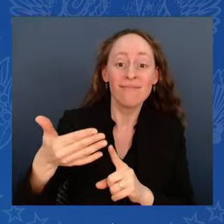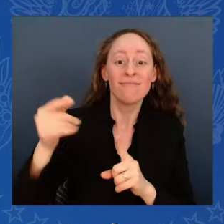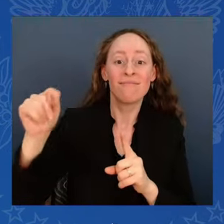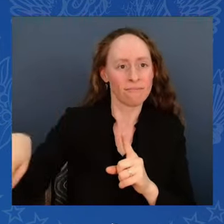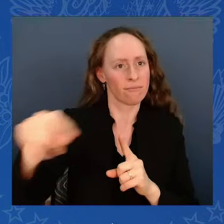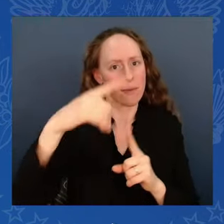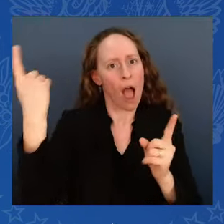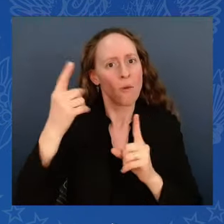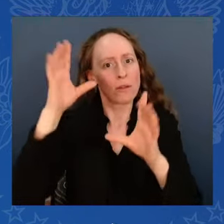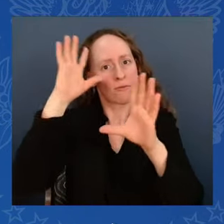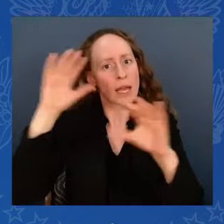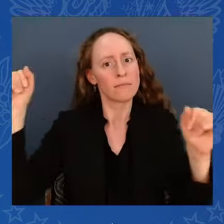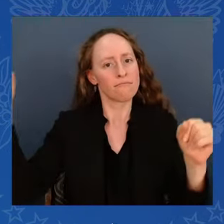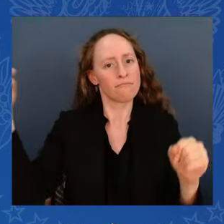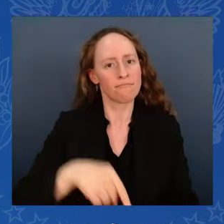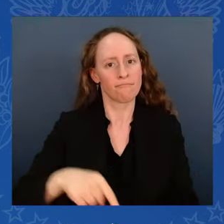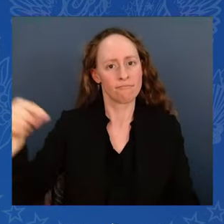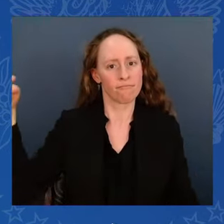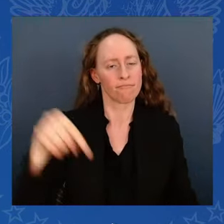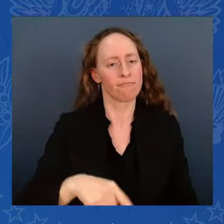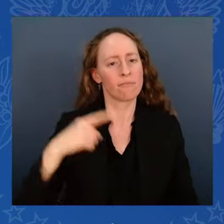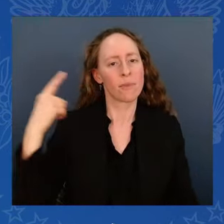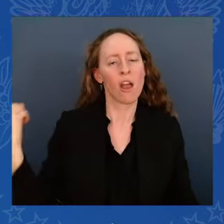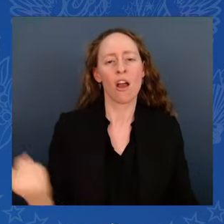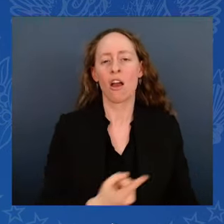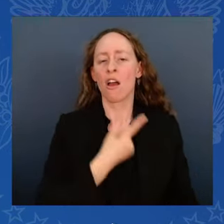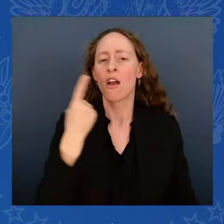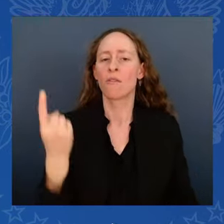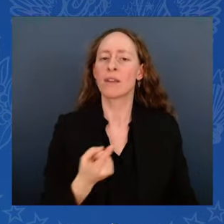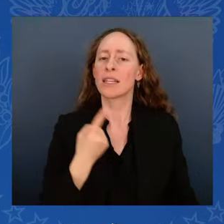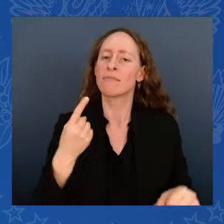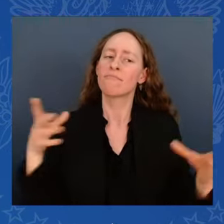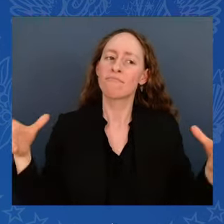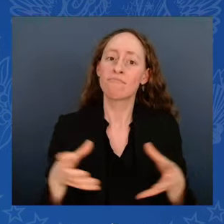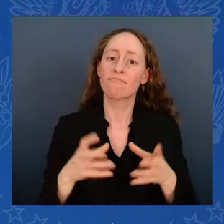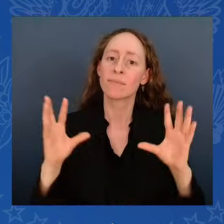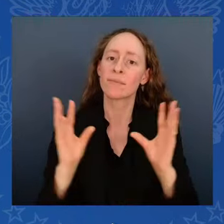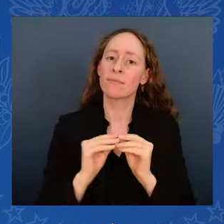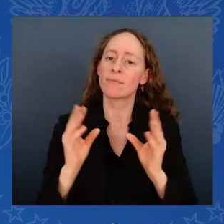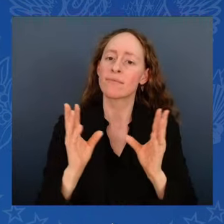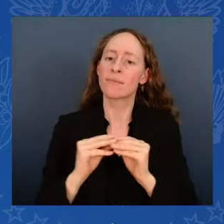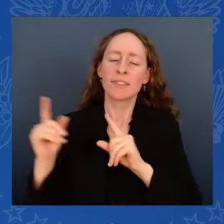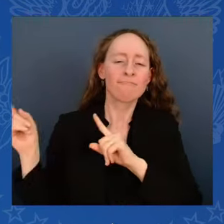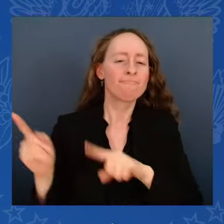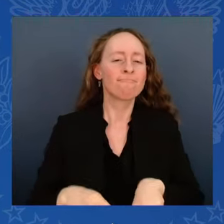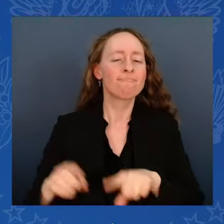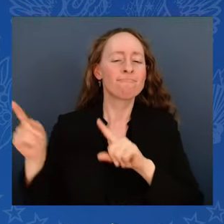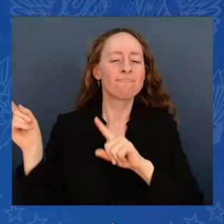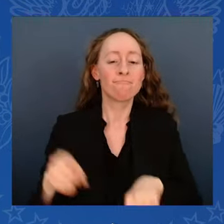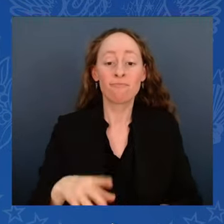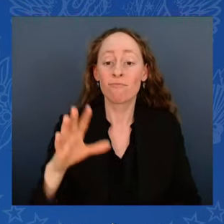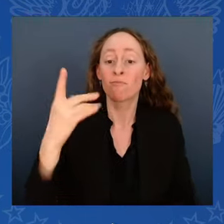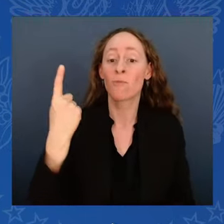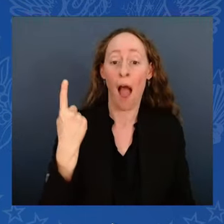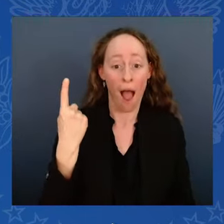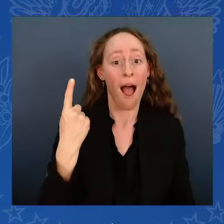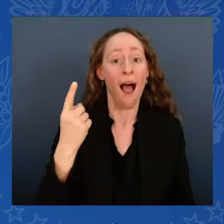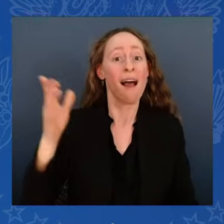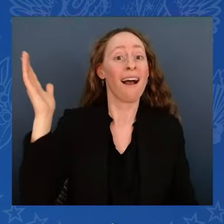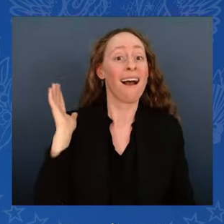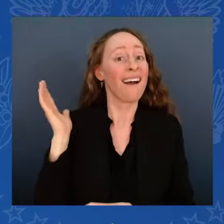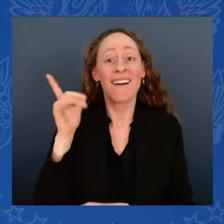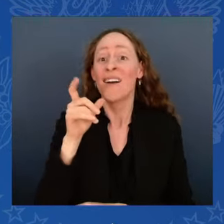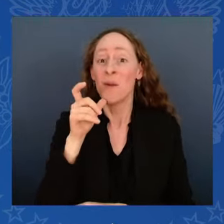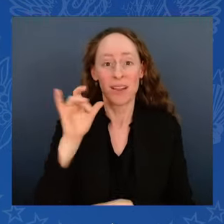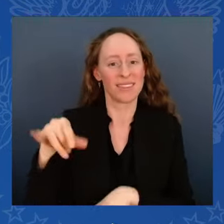One of those candidates was then Senator Joe Biden. And every four years since the